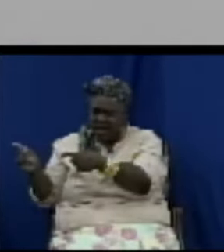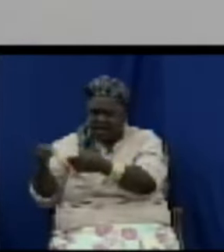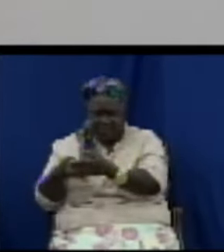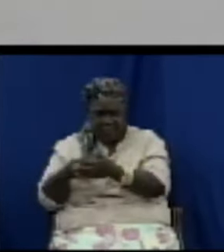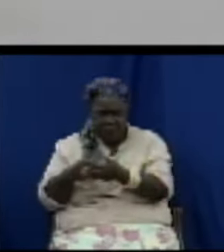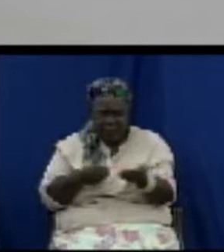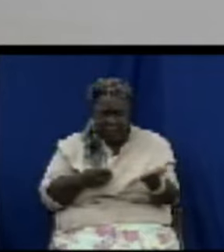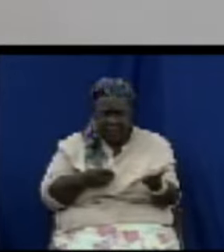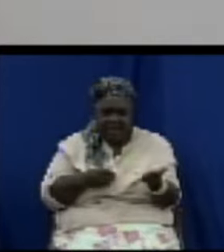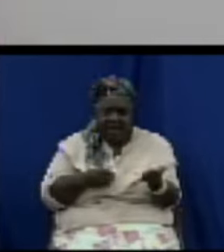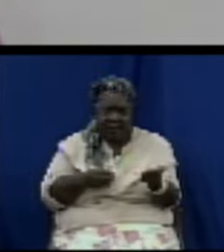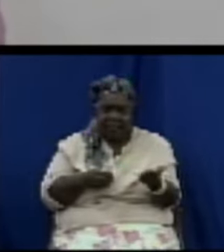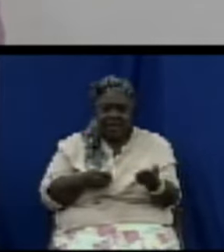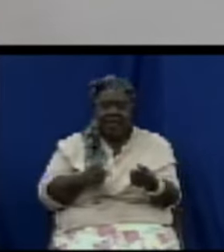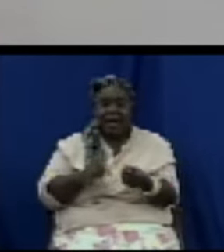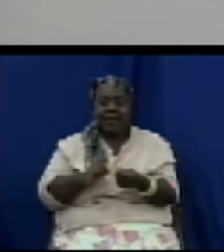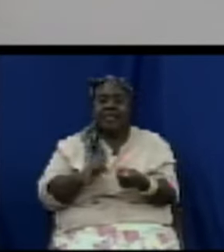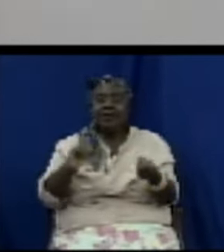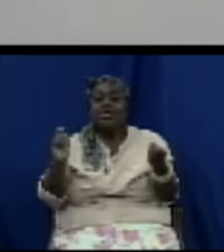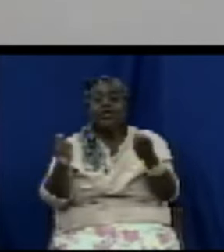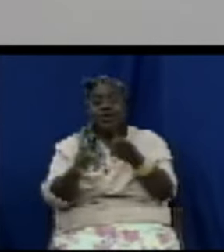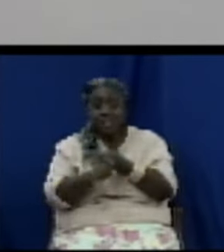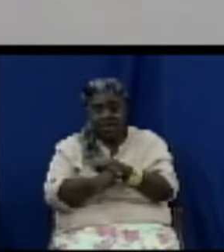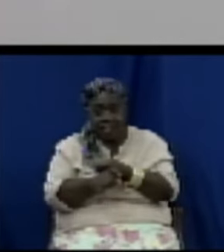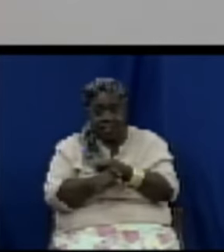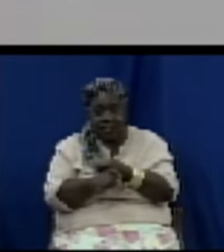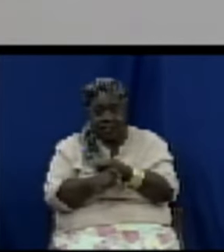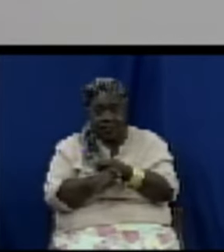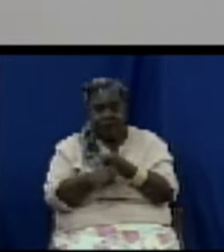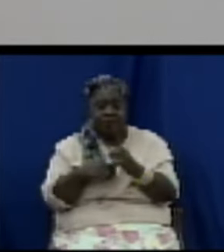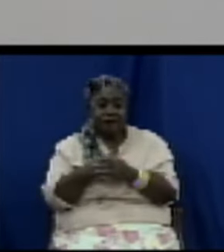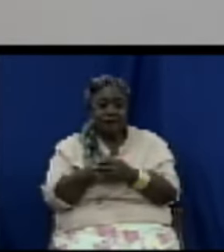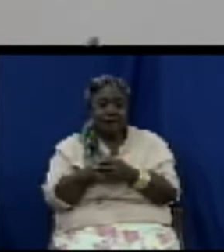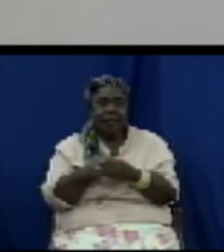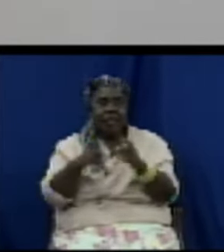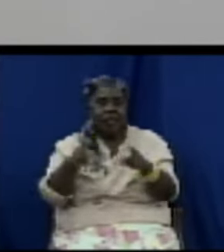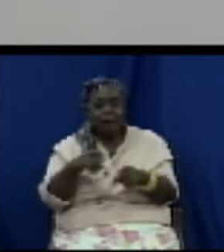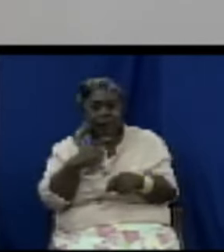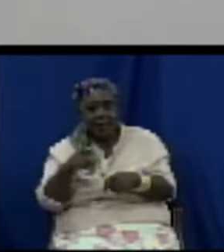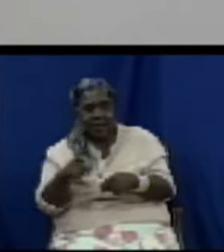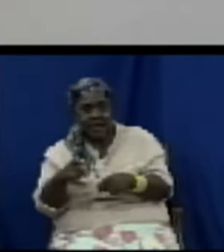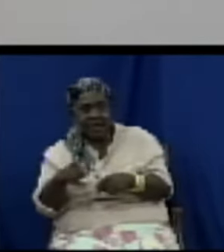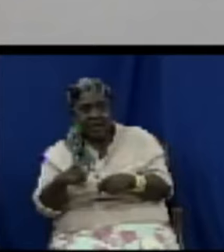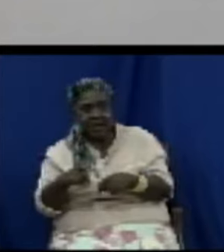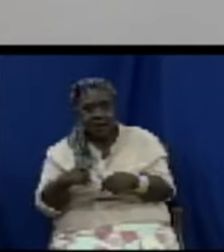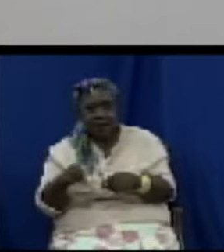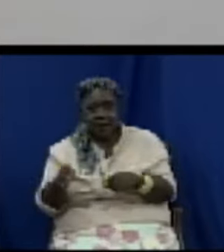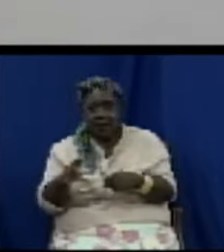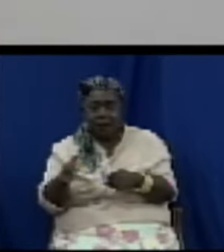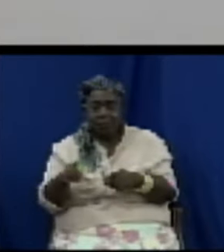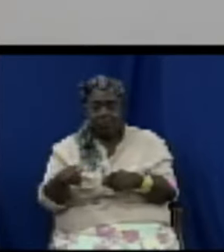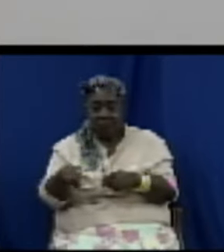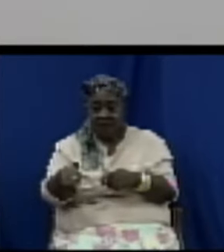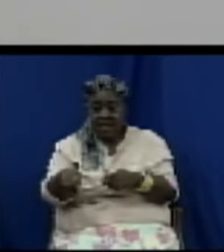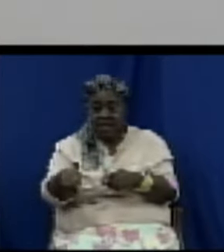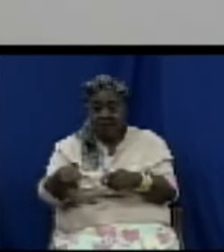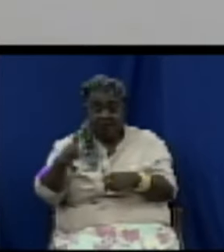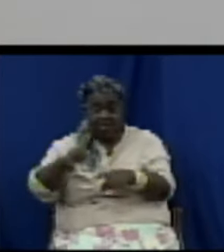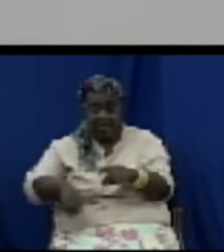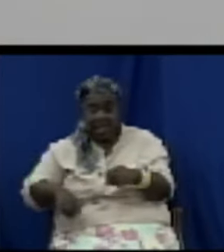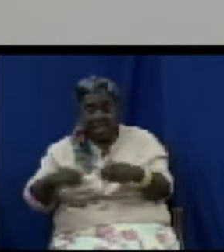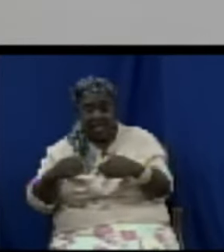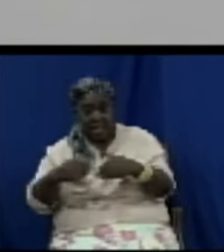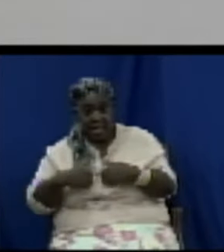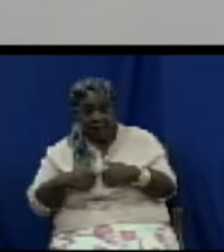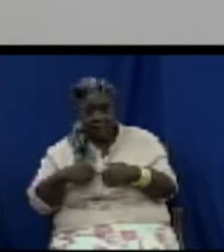not want and the supplier says to her the bike is no longer available you must